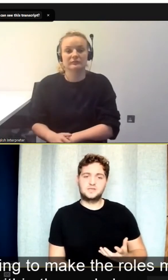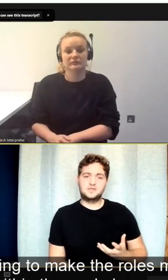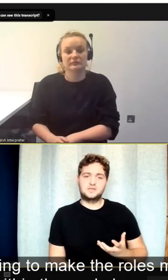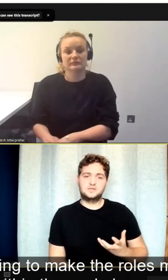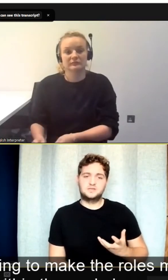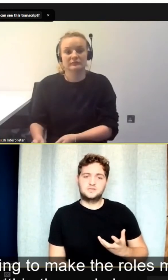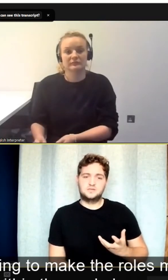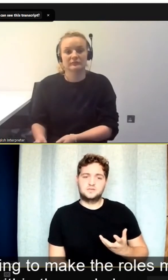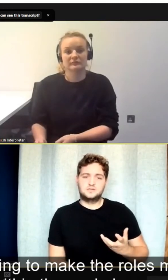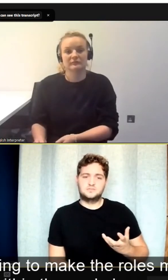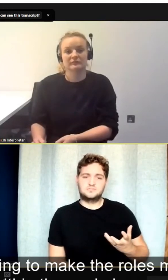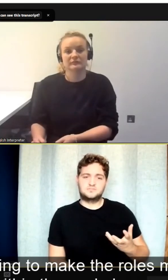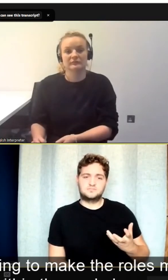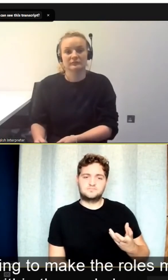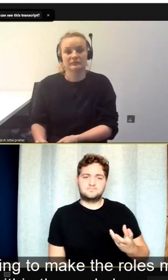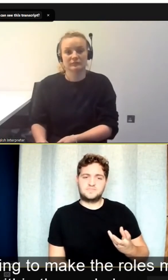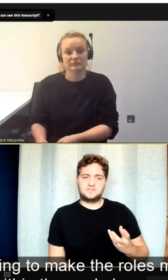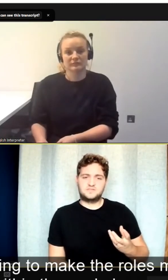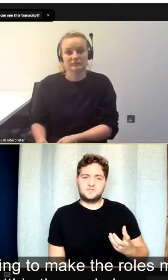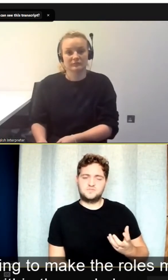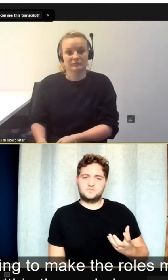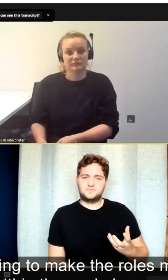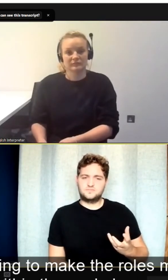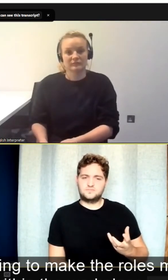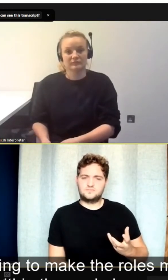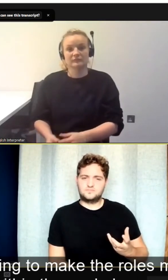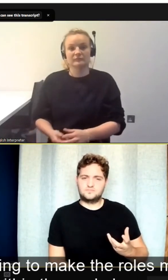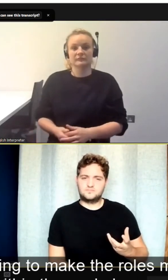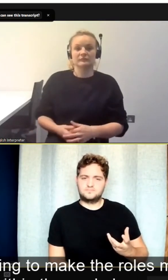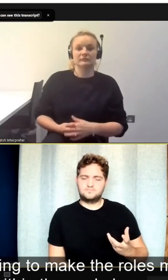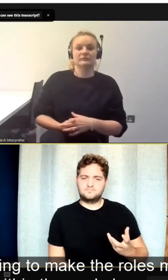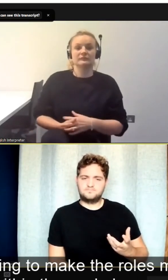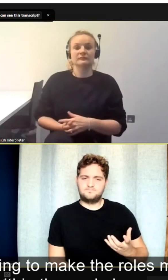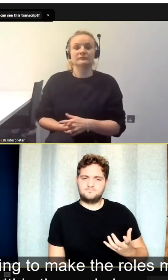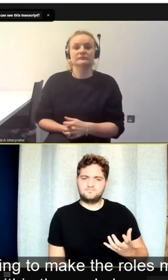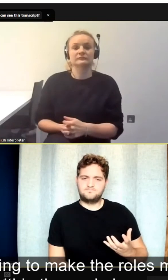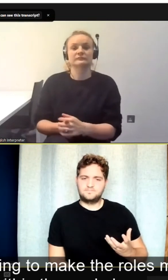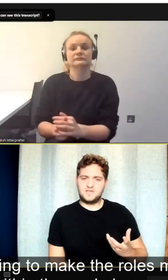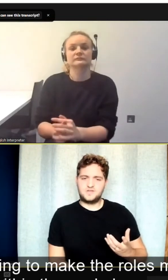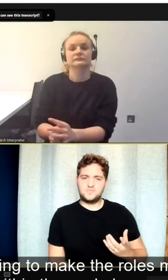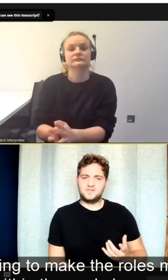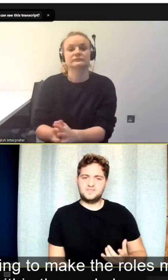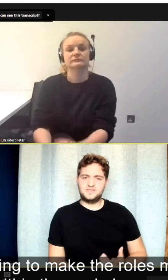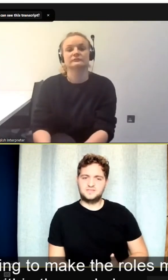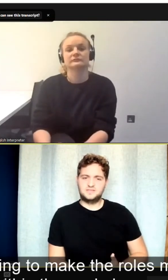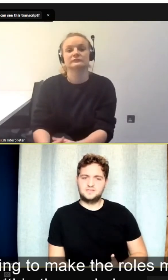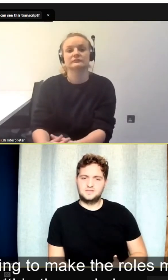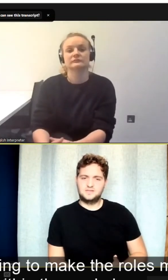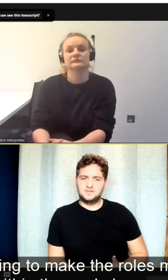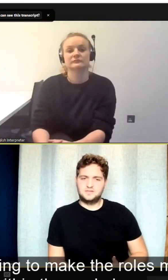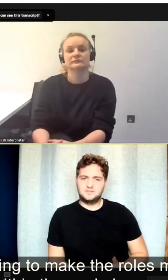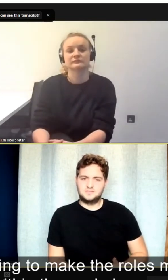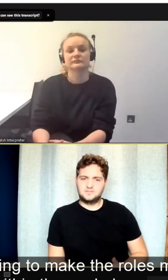doing to make